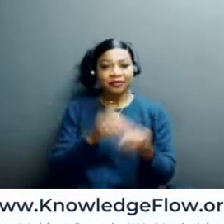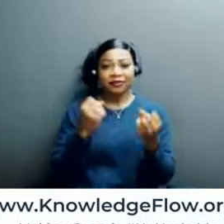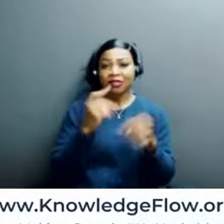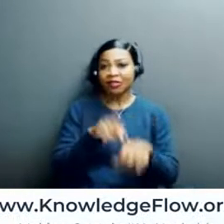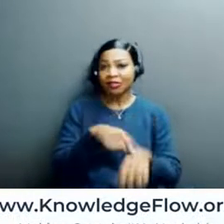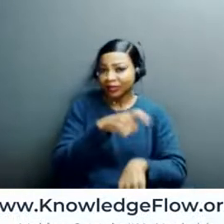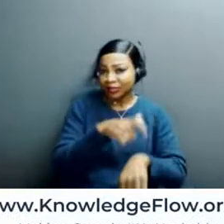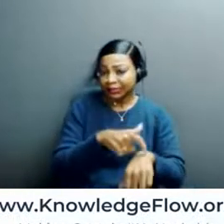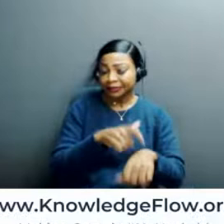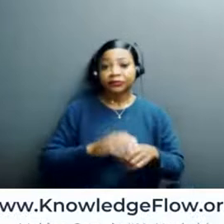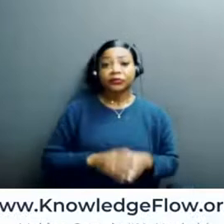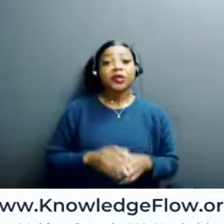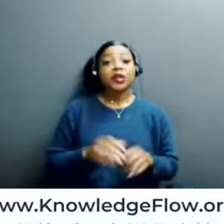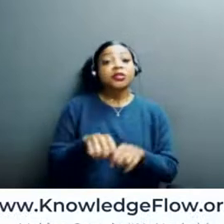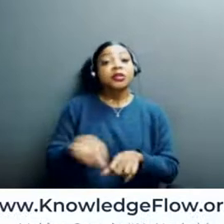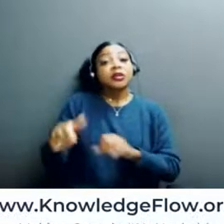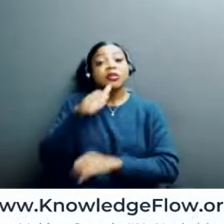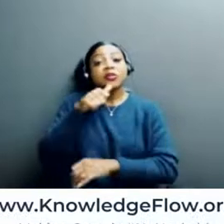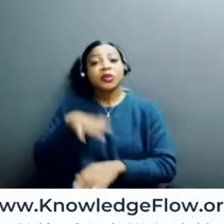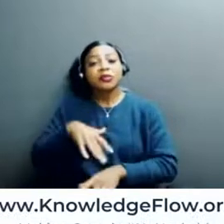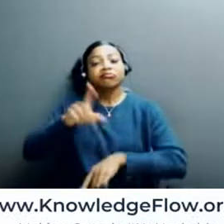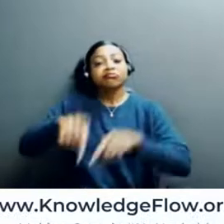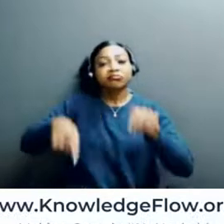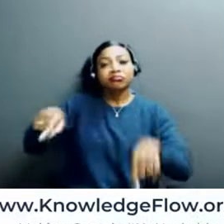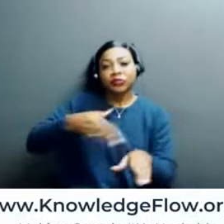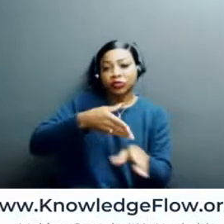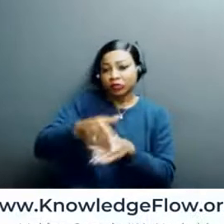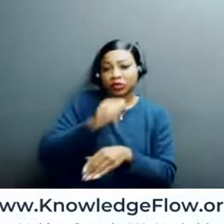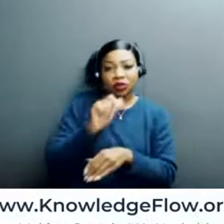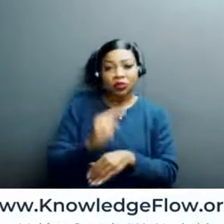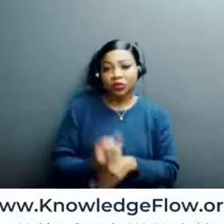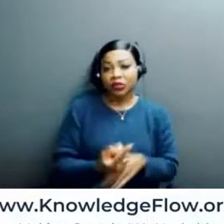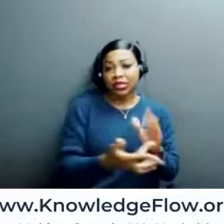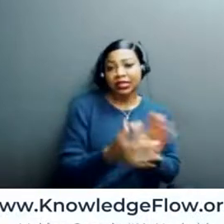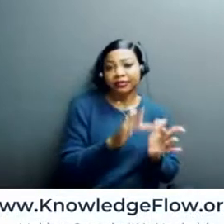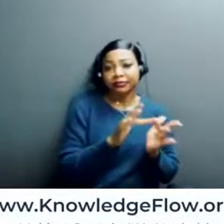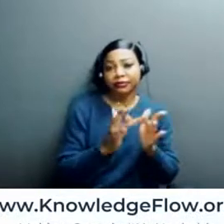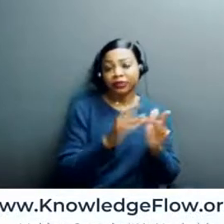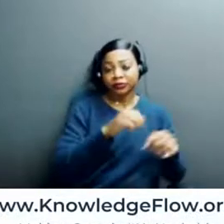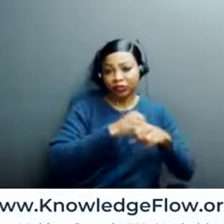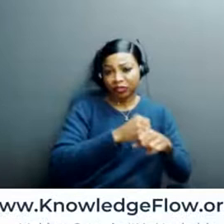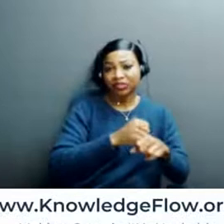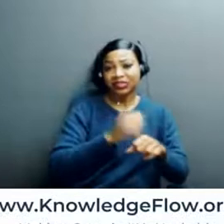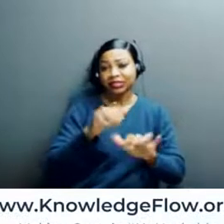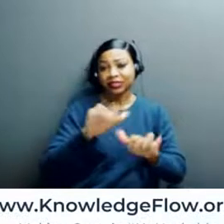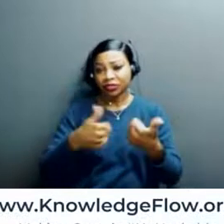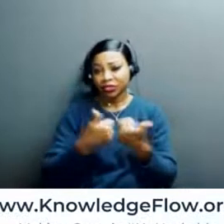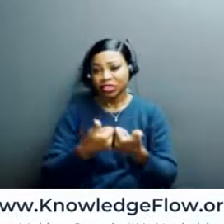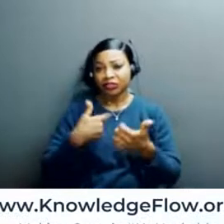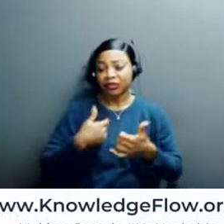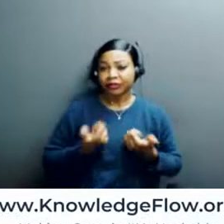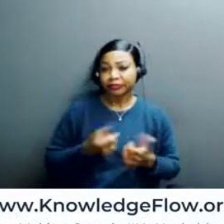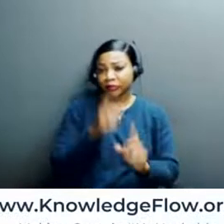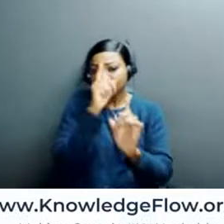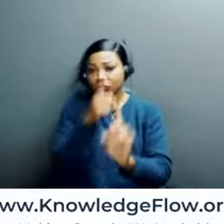so do other women in various careers, not just cybersecurity, but it is a challenge and it is something that we're working to educate more people on